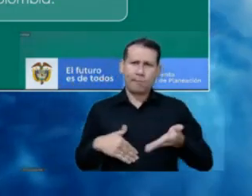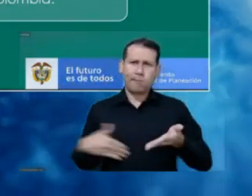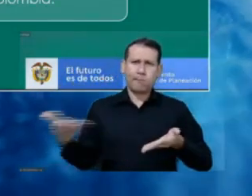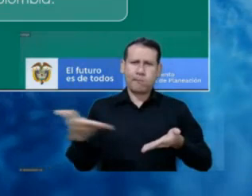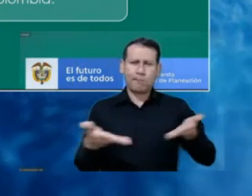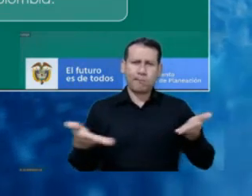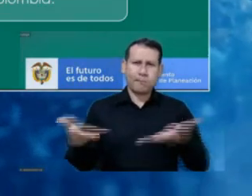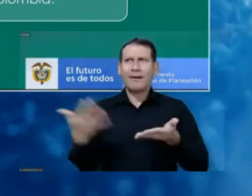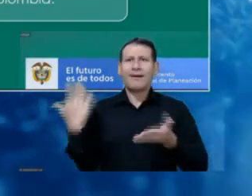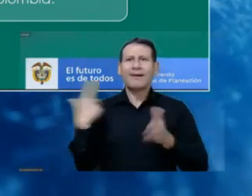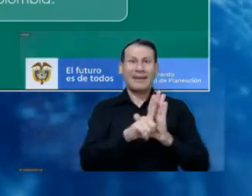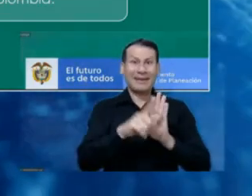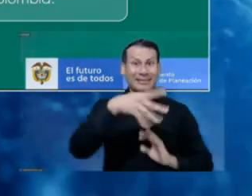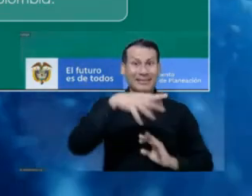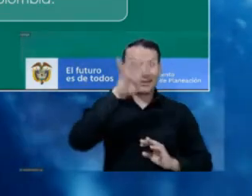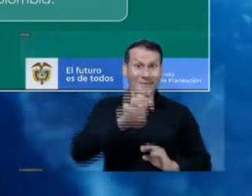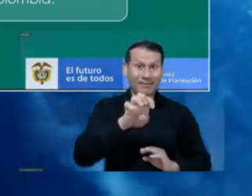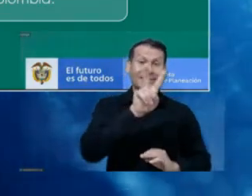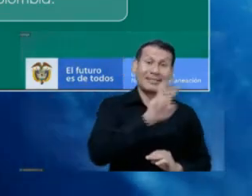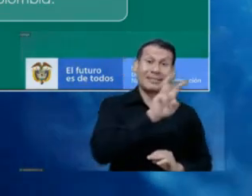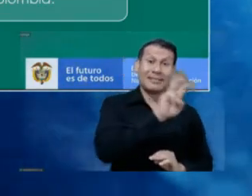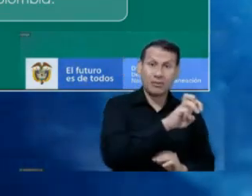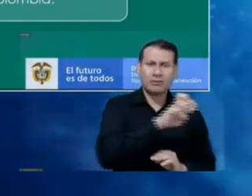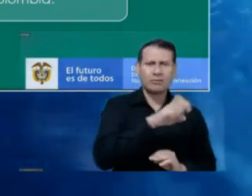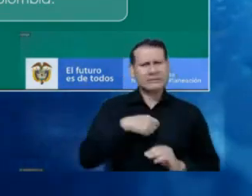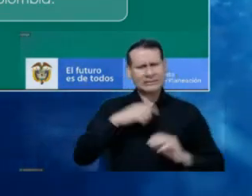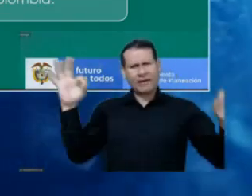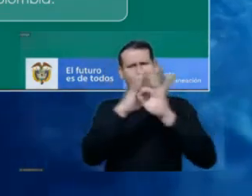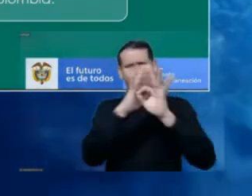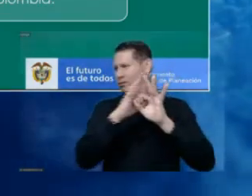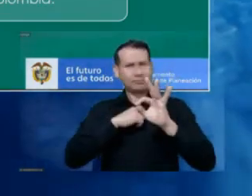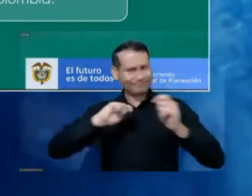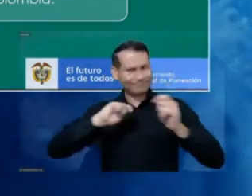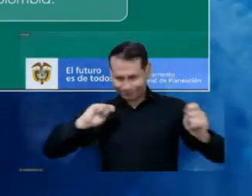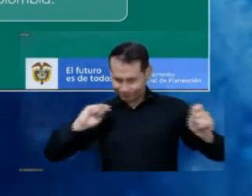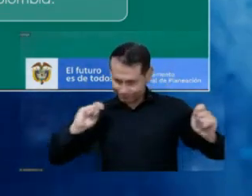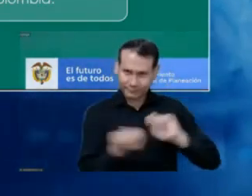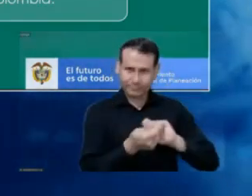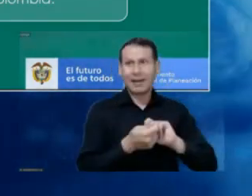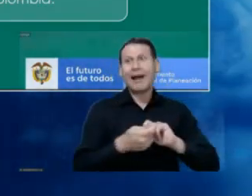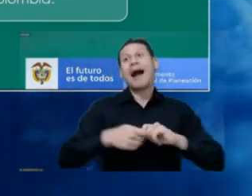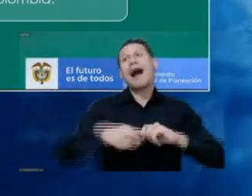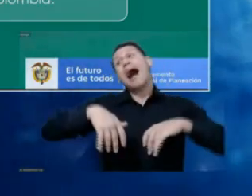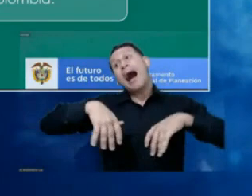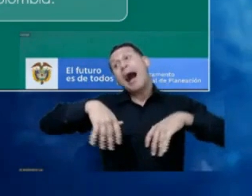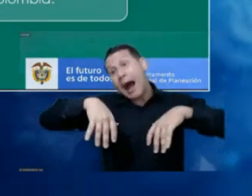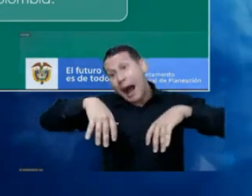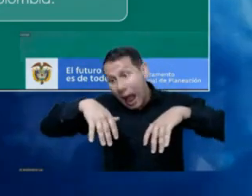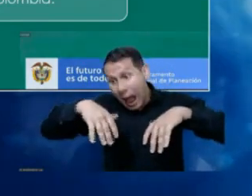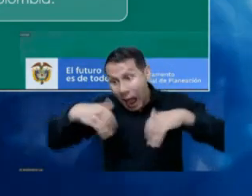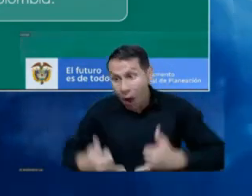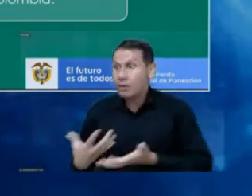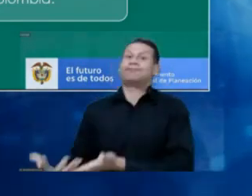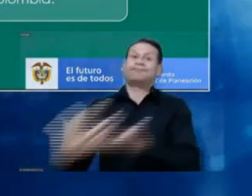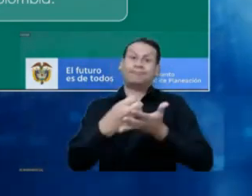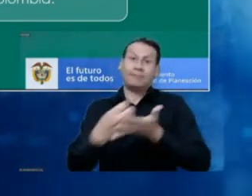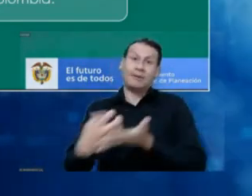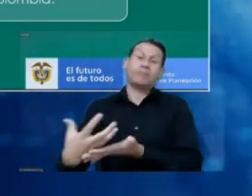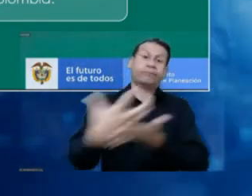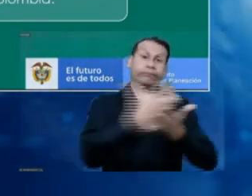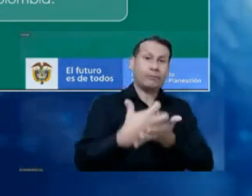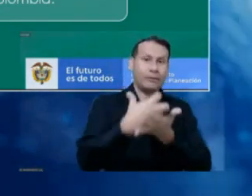Part of the law of 1978 is the change of focus in 2019, maximization of collection of